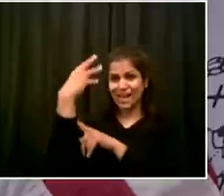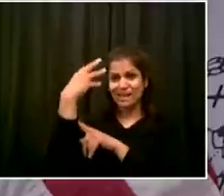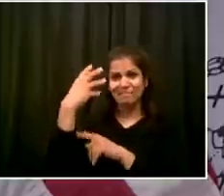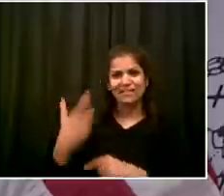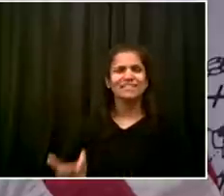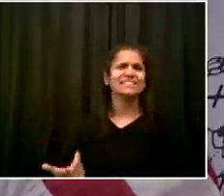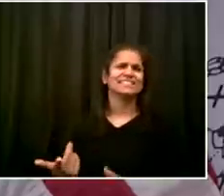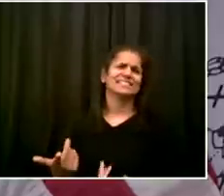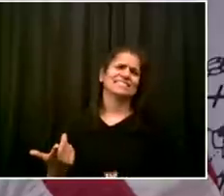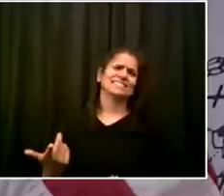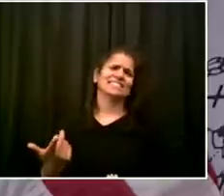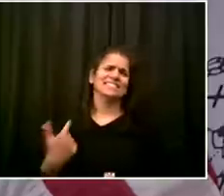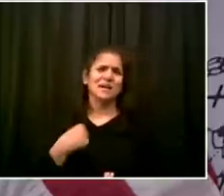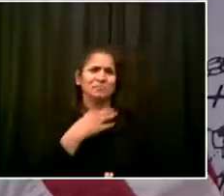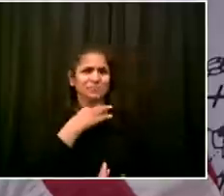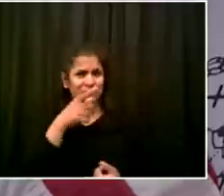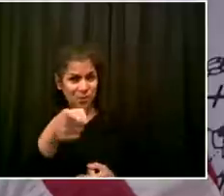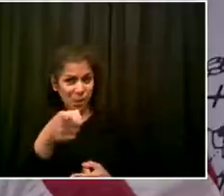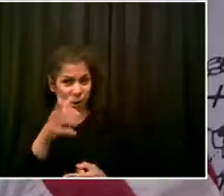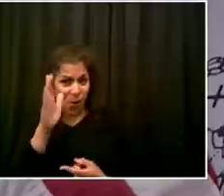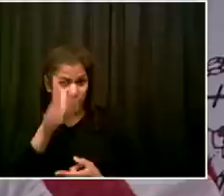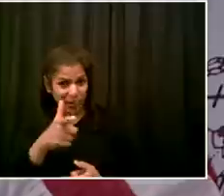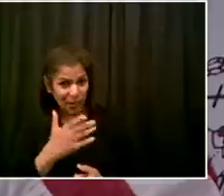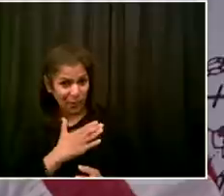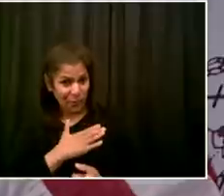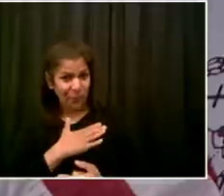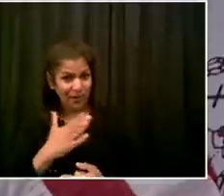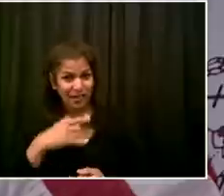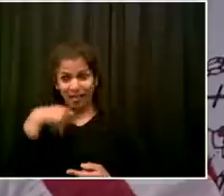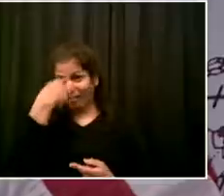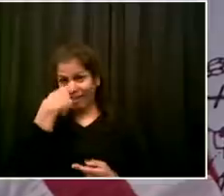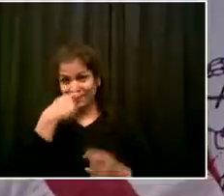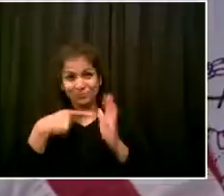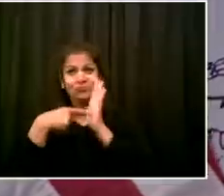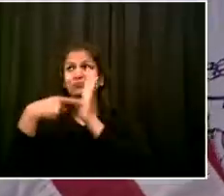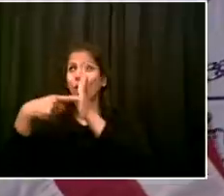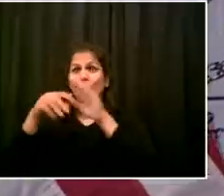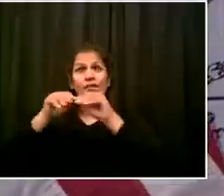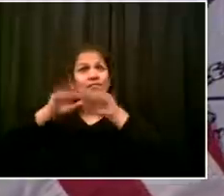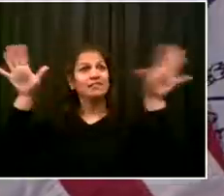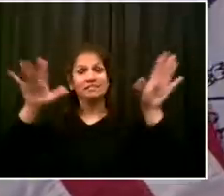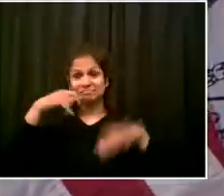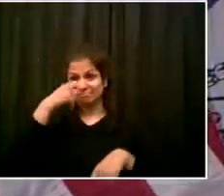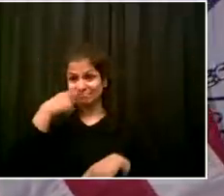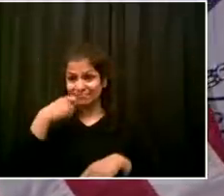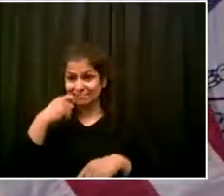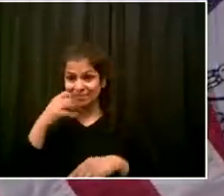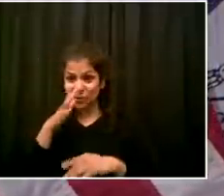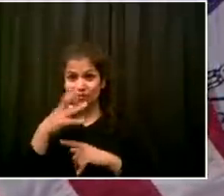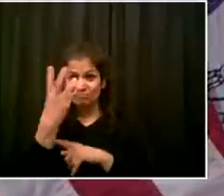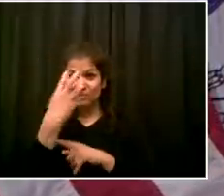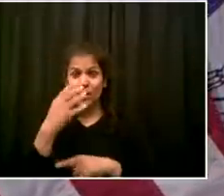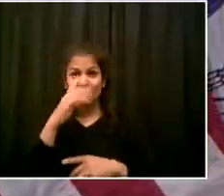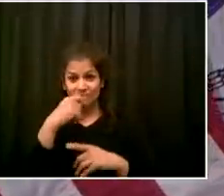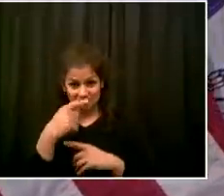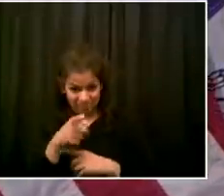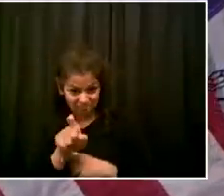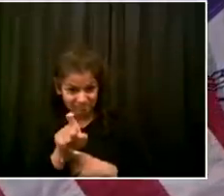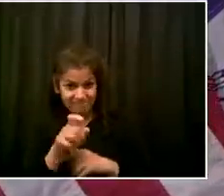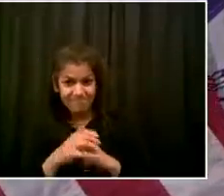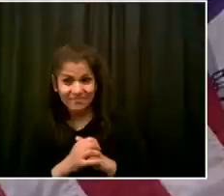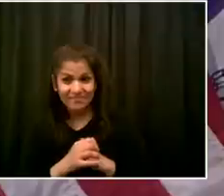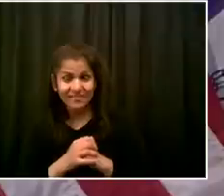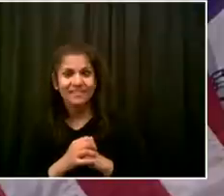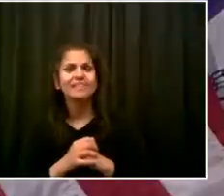as the governor has? I think that's a good idea. I think it was important, the governor was trying to show